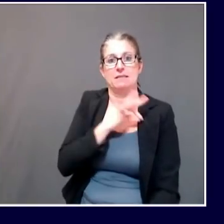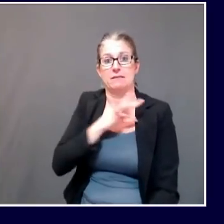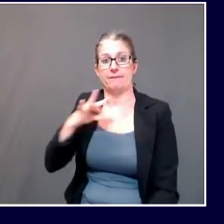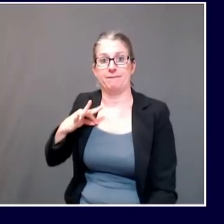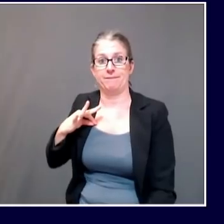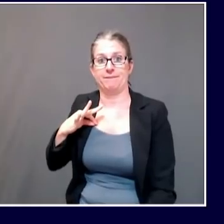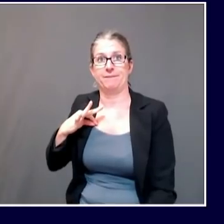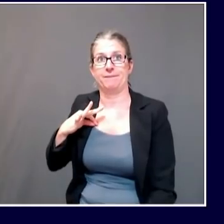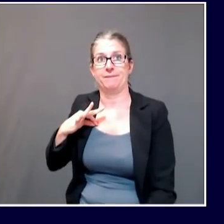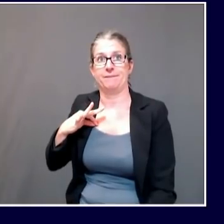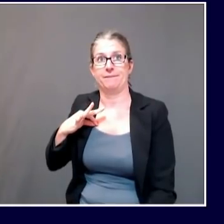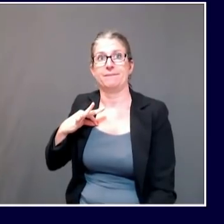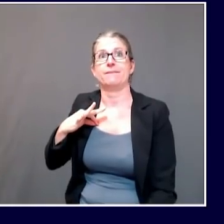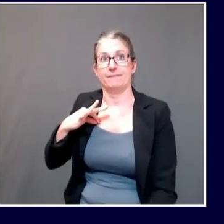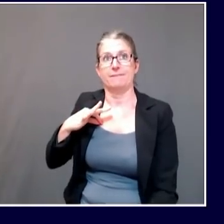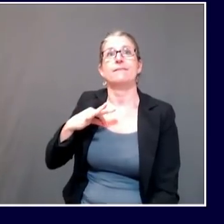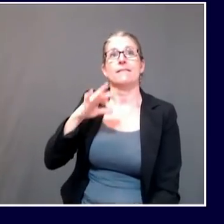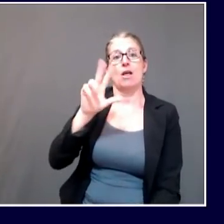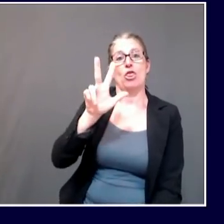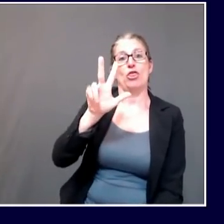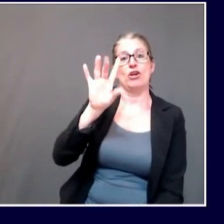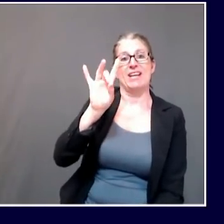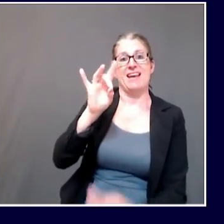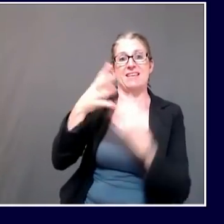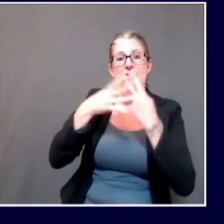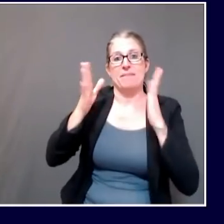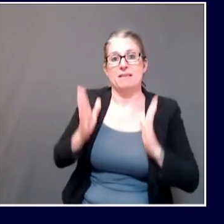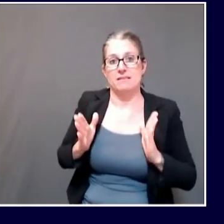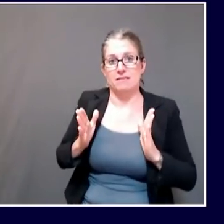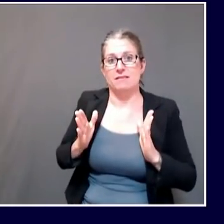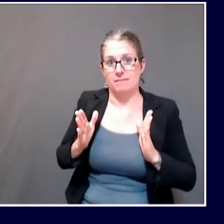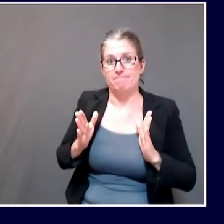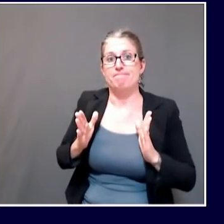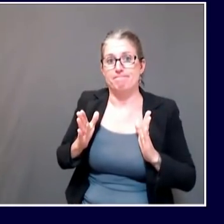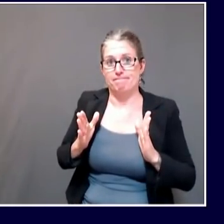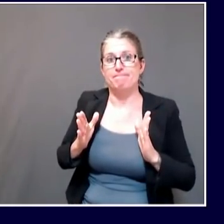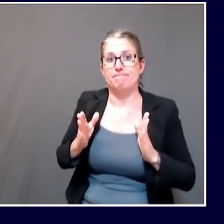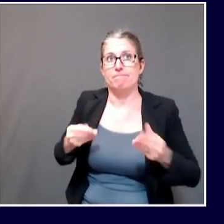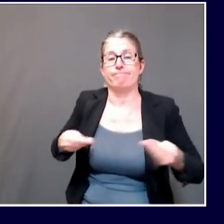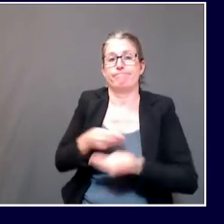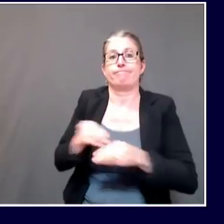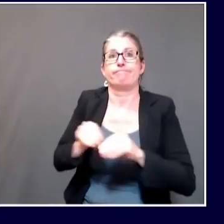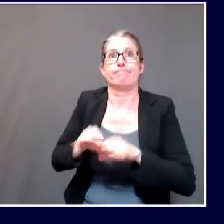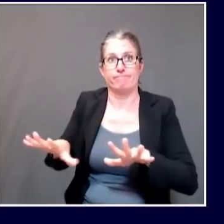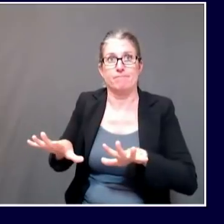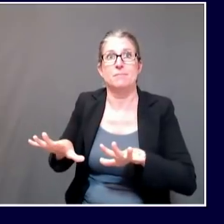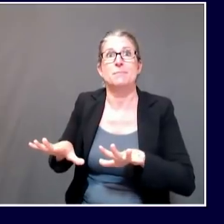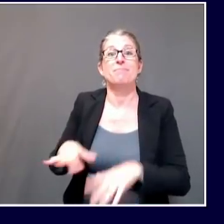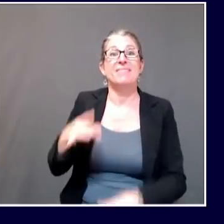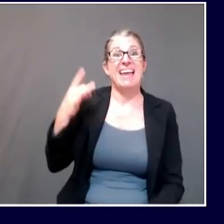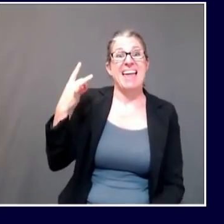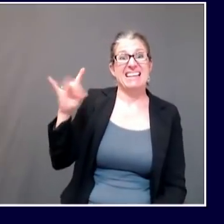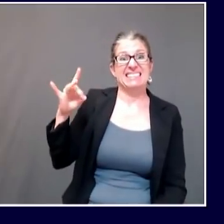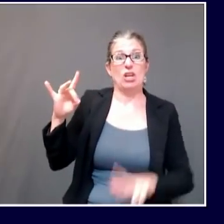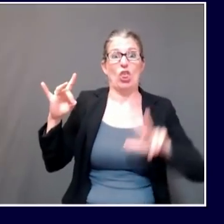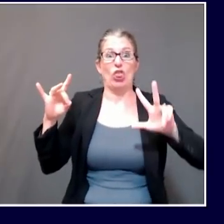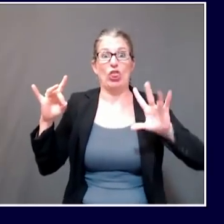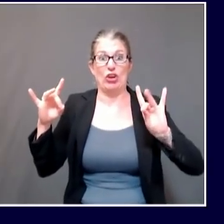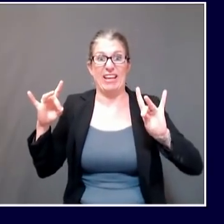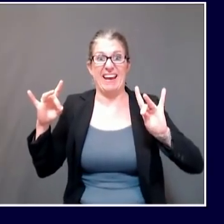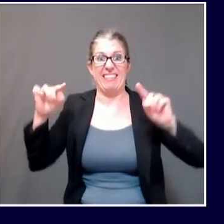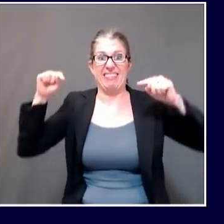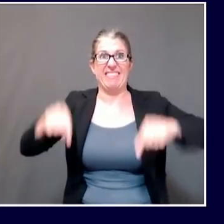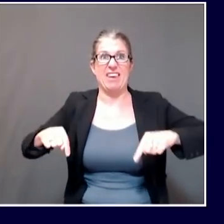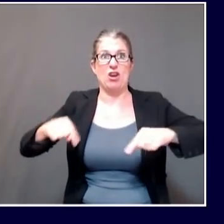Jail. In addition to that, there have been five family members of staff members at the York County Jail.